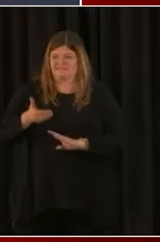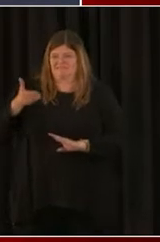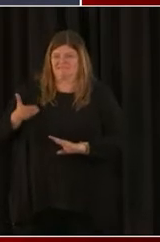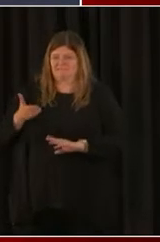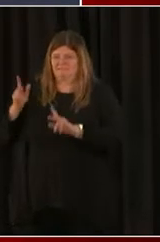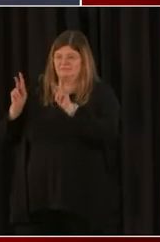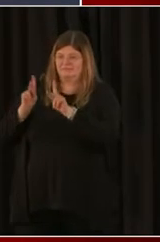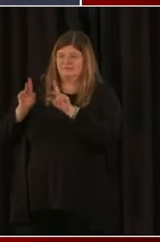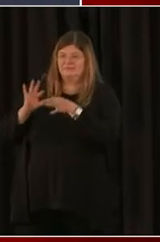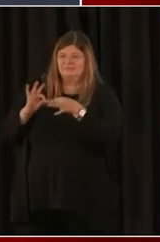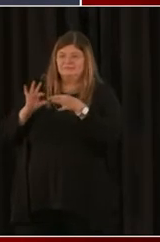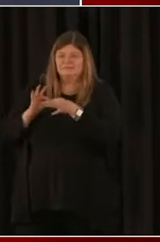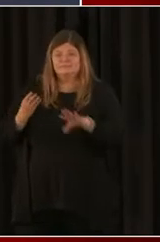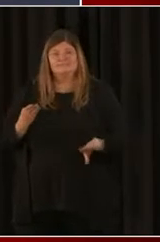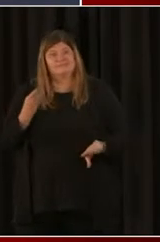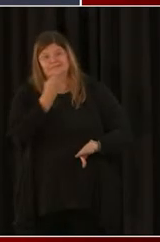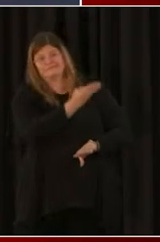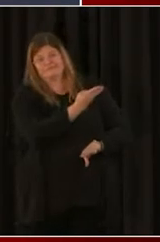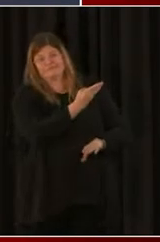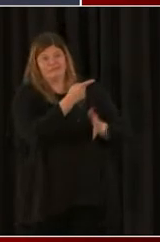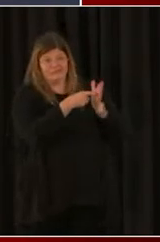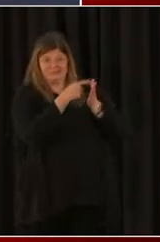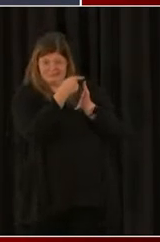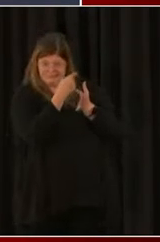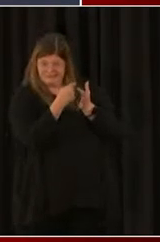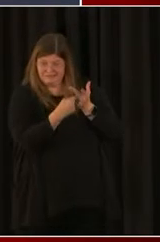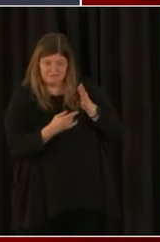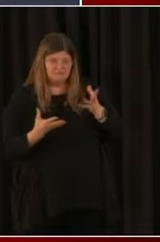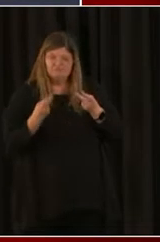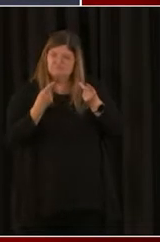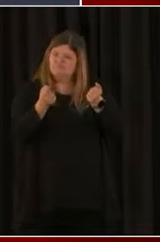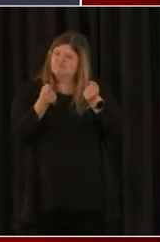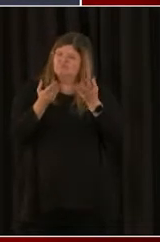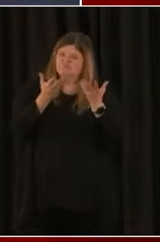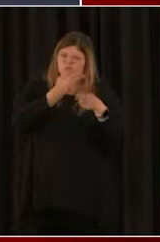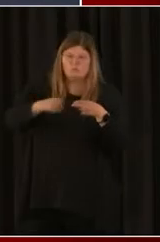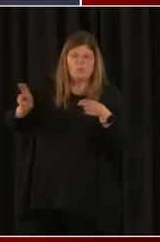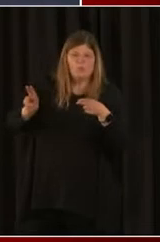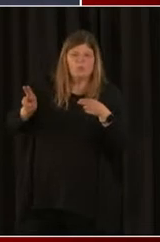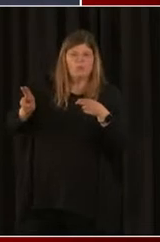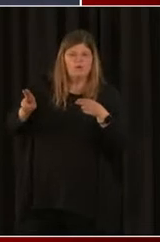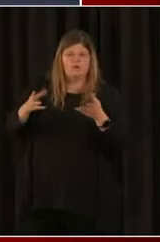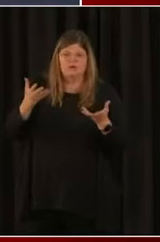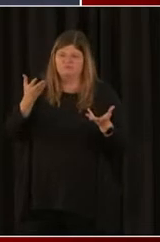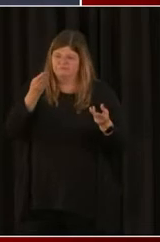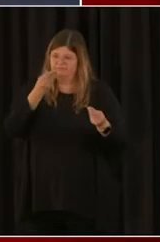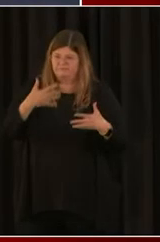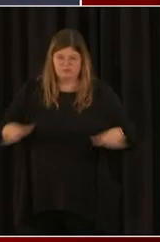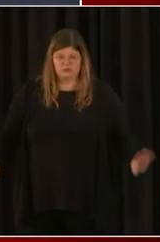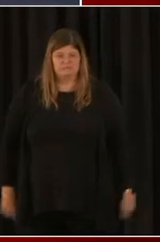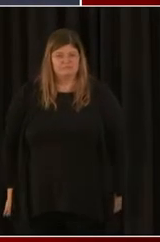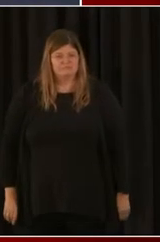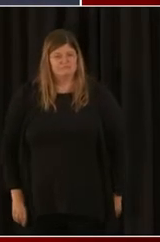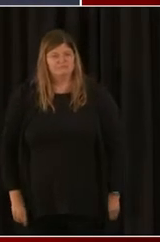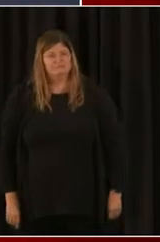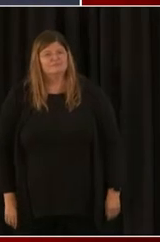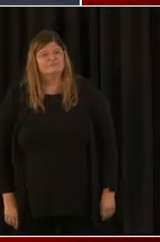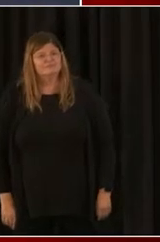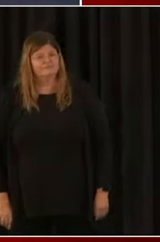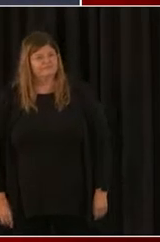documents that were required. And shortly thereafter, we received notification that it had been forgiven in full.